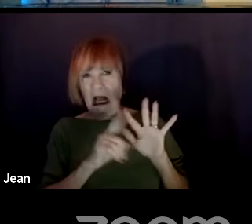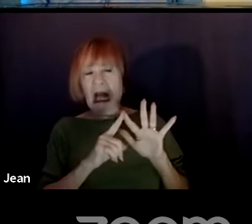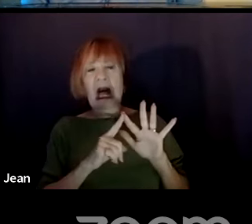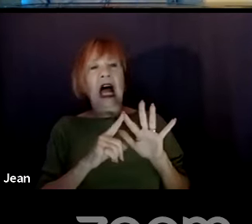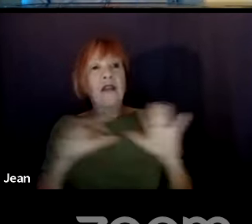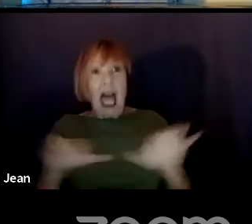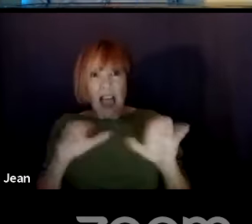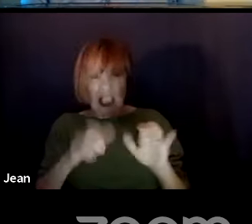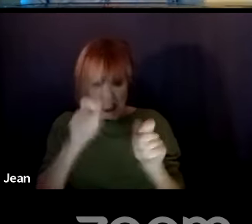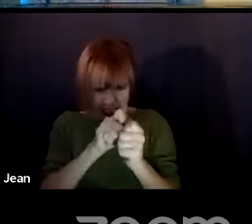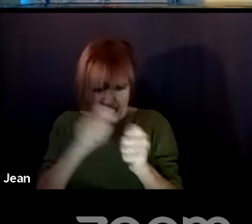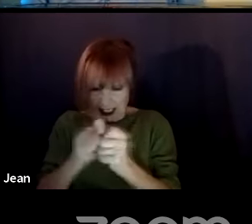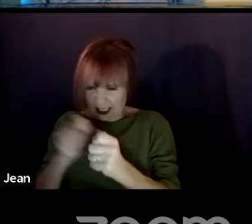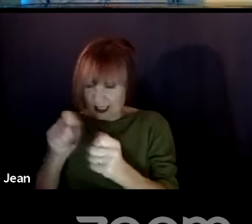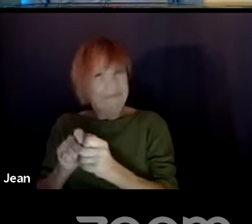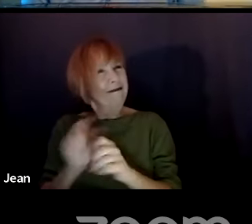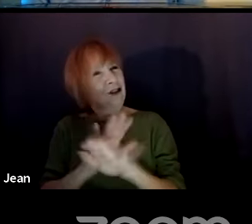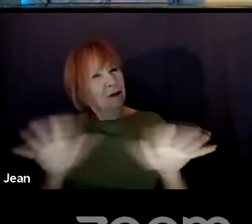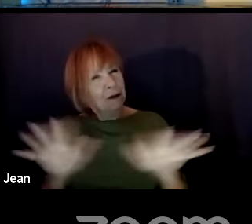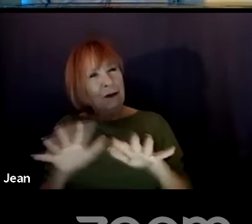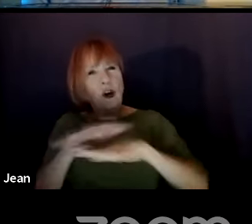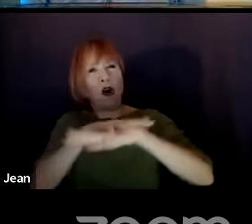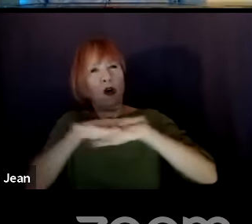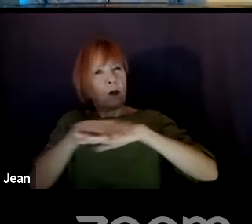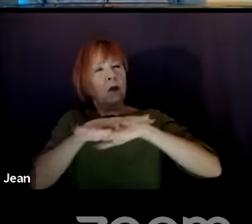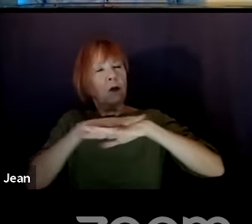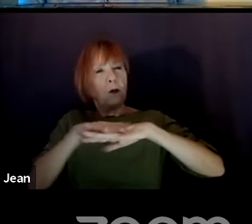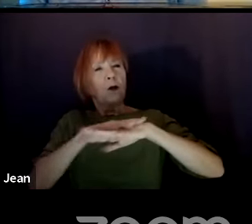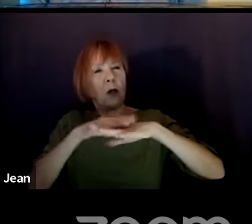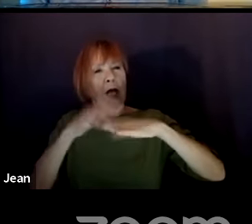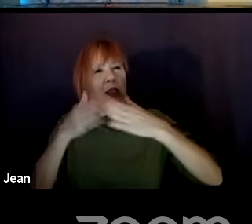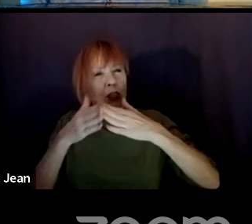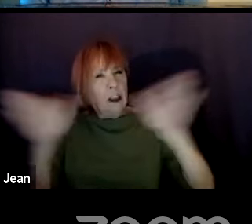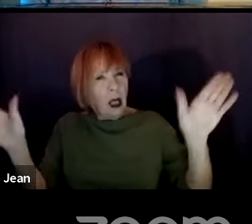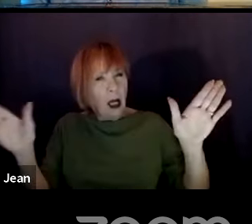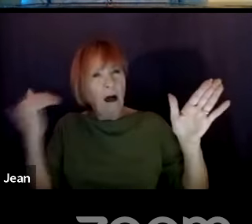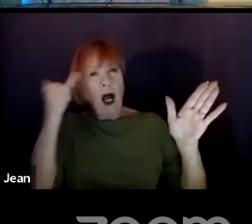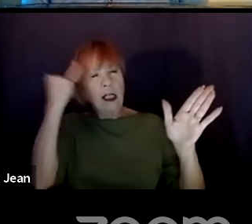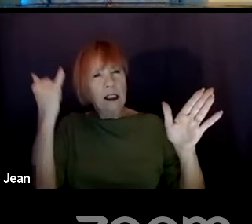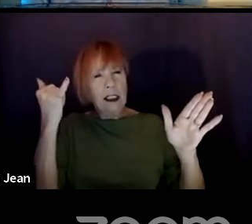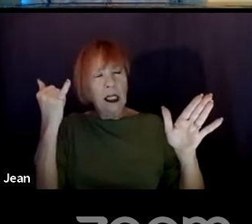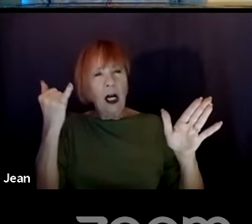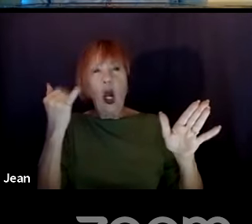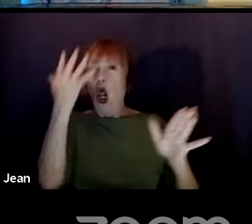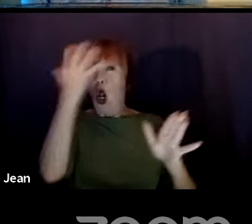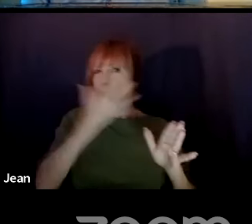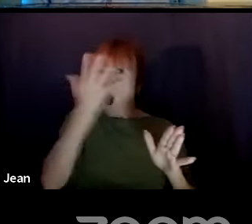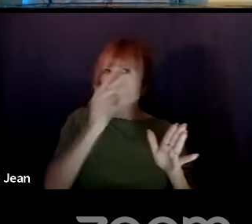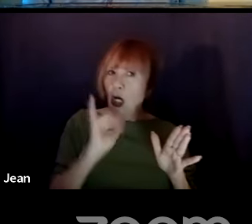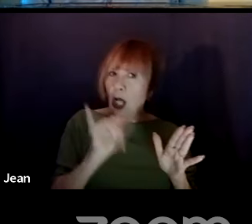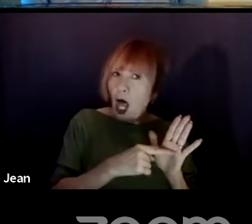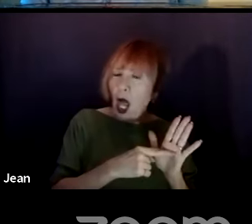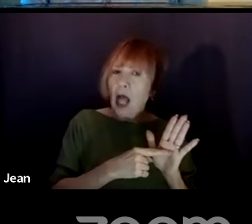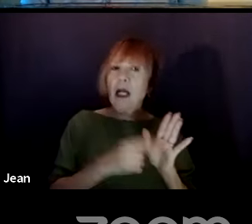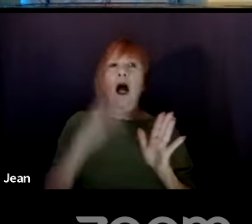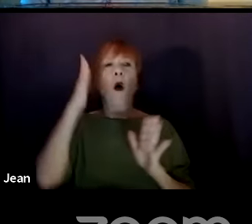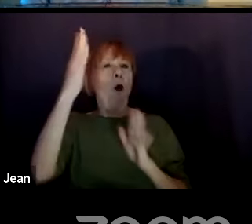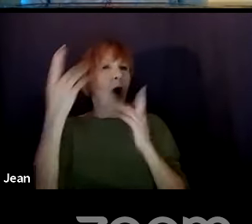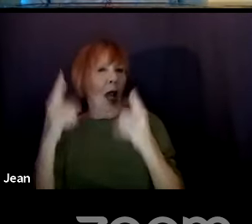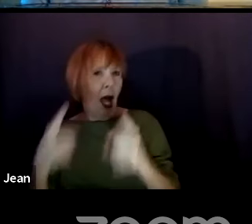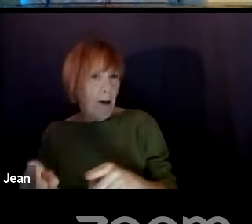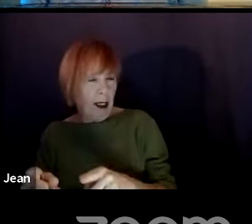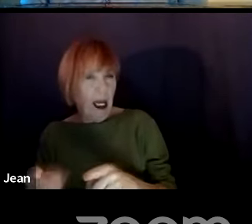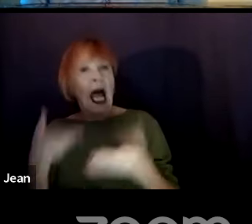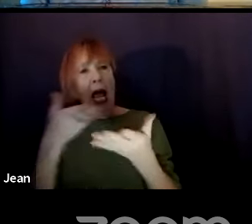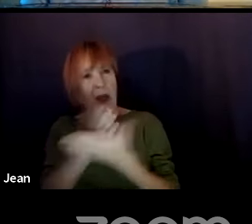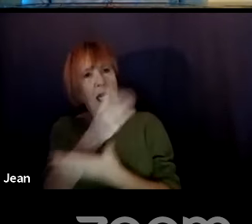You just want to give this, everybody, an idea of what it's going to look like and an idea of what's going to happen and then